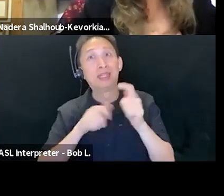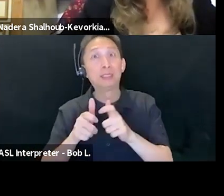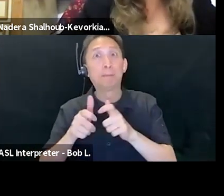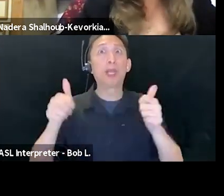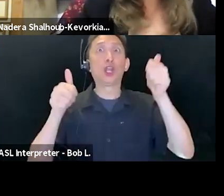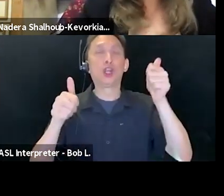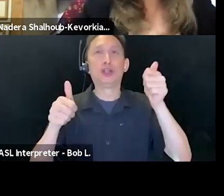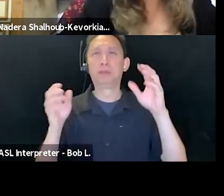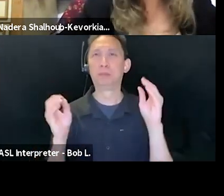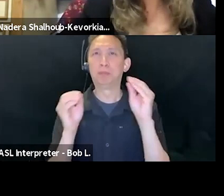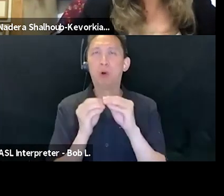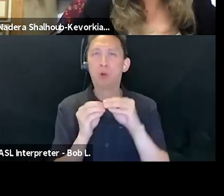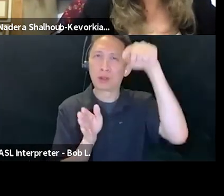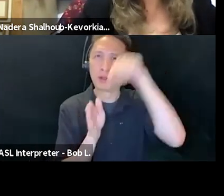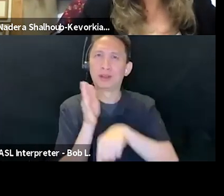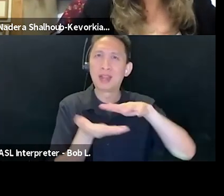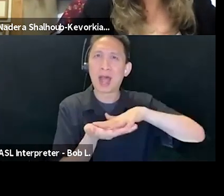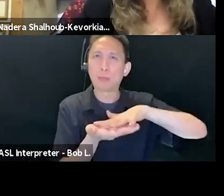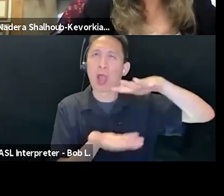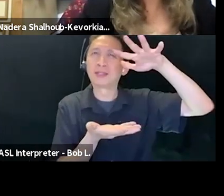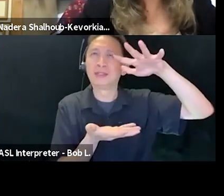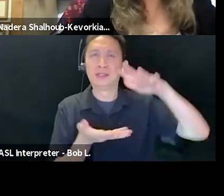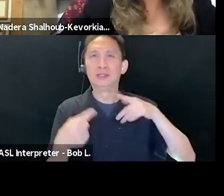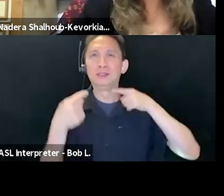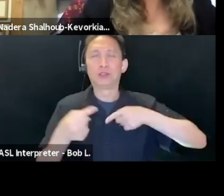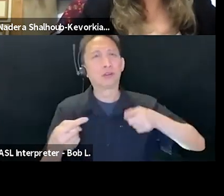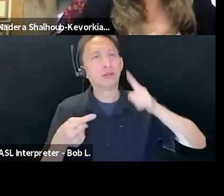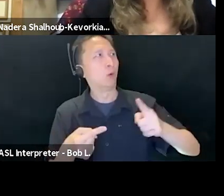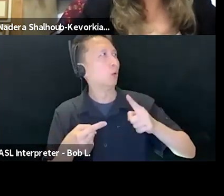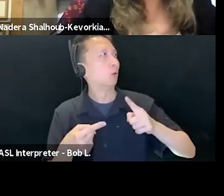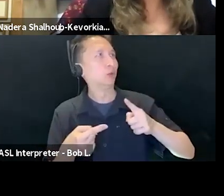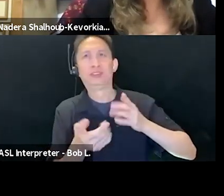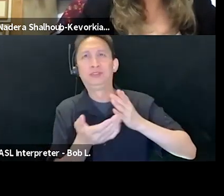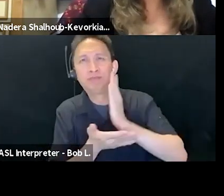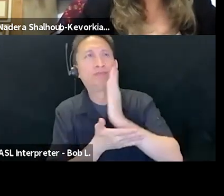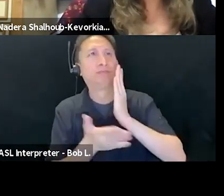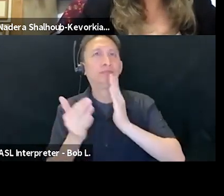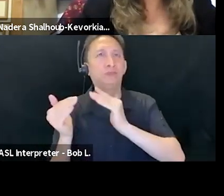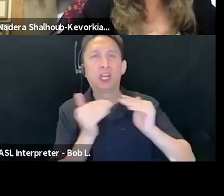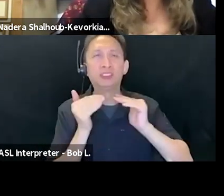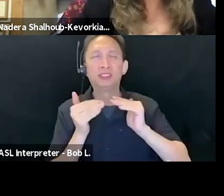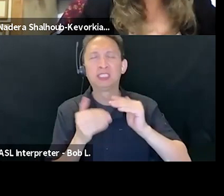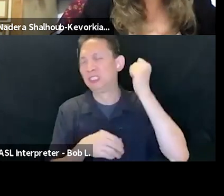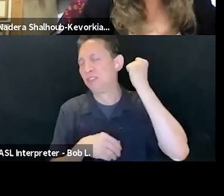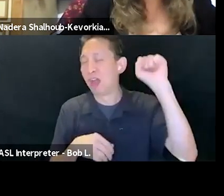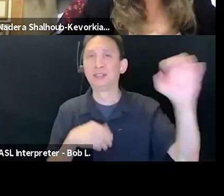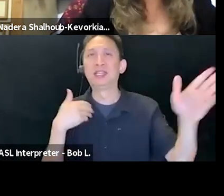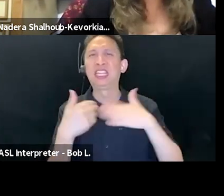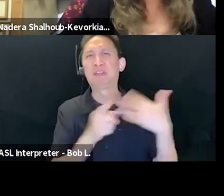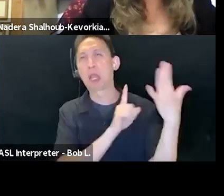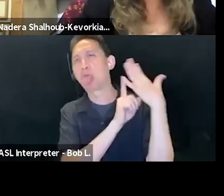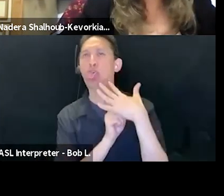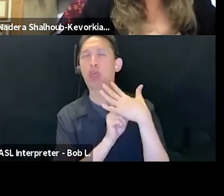this idea of a struggle for justice and defiance and steadfastness in the face of injustice. And